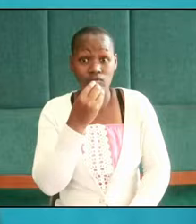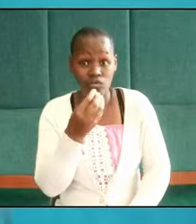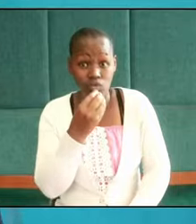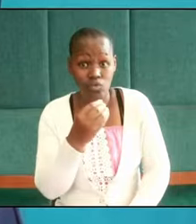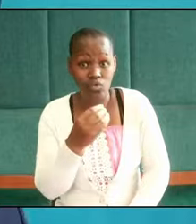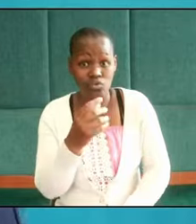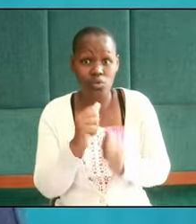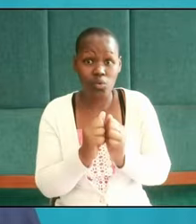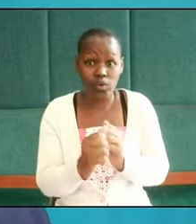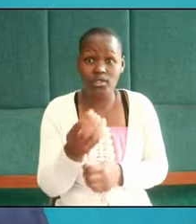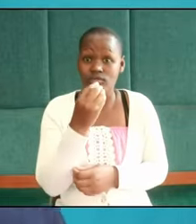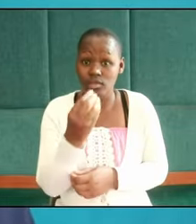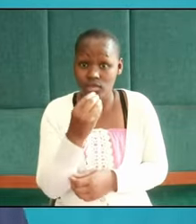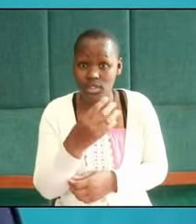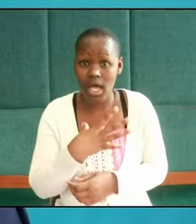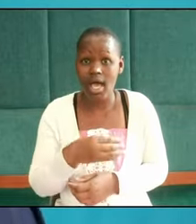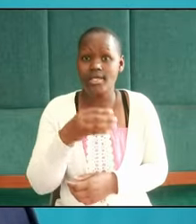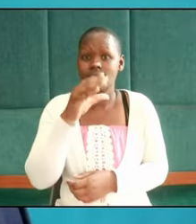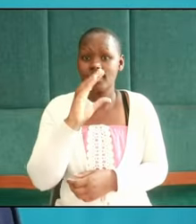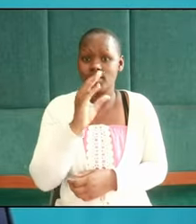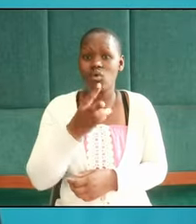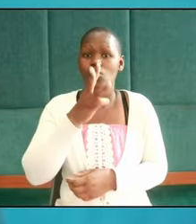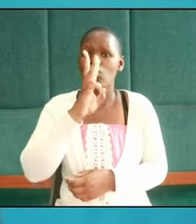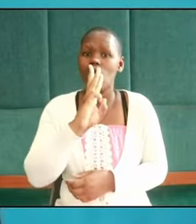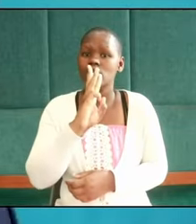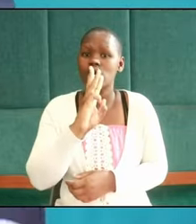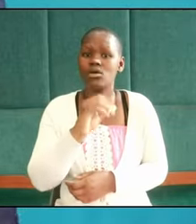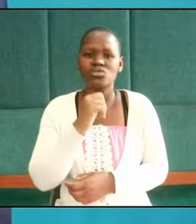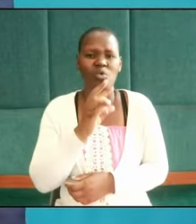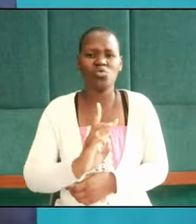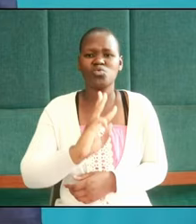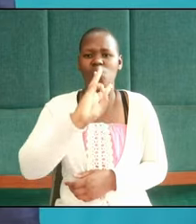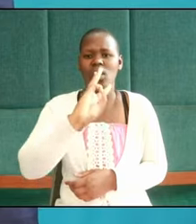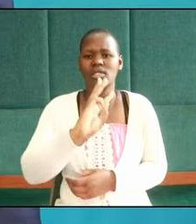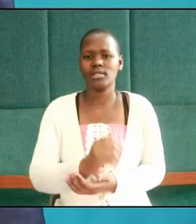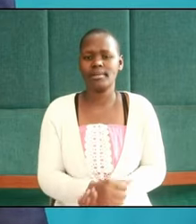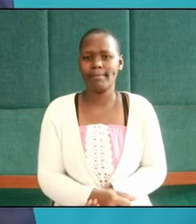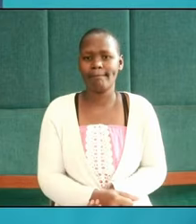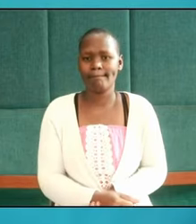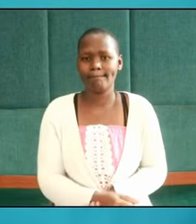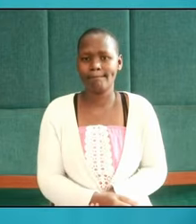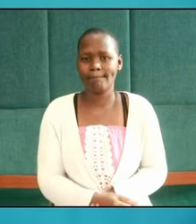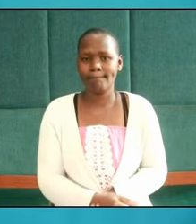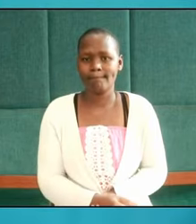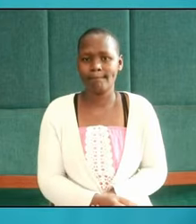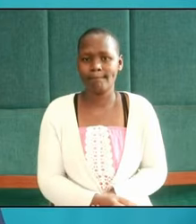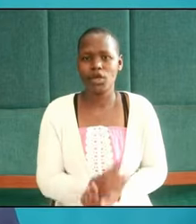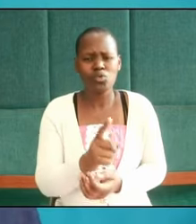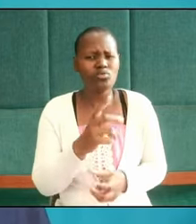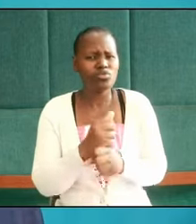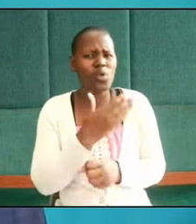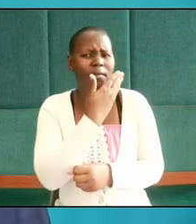as we have been eating and drink water not wine you do